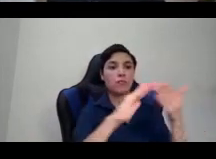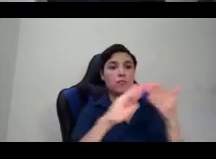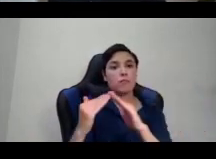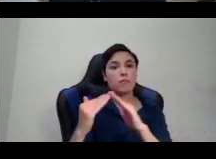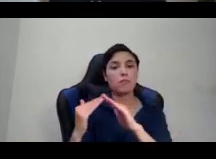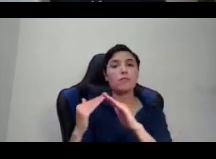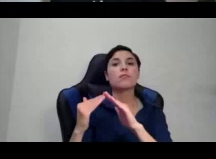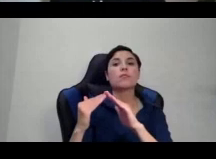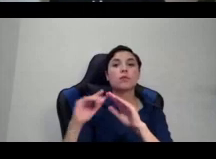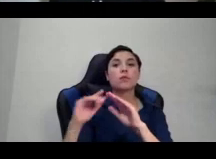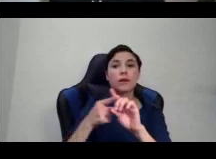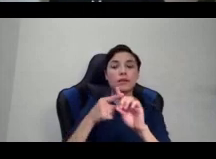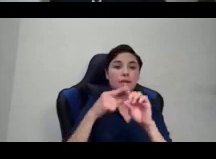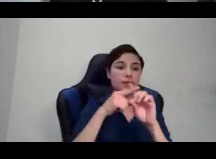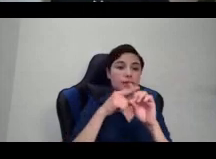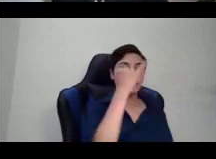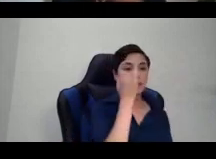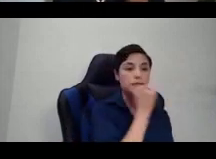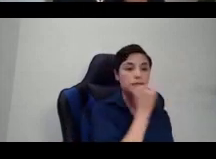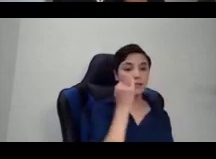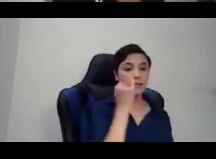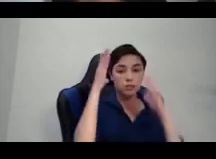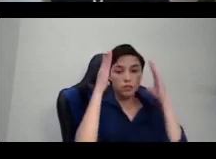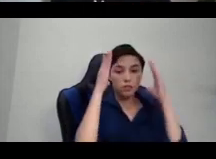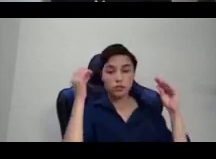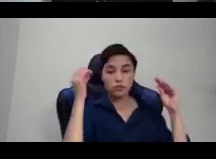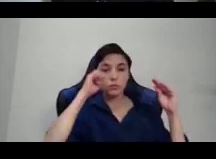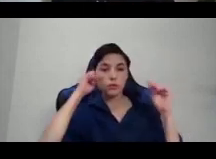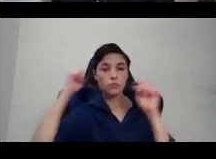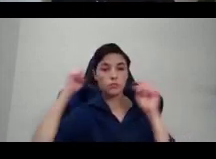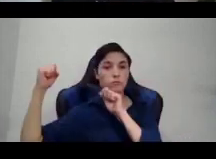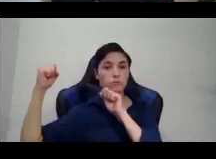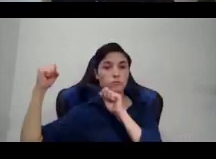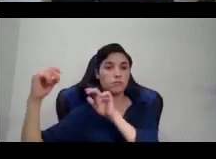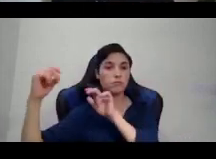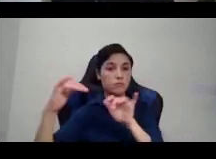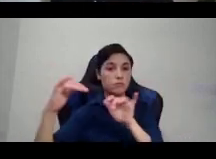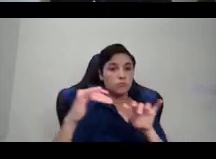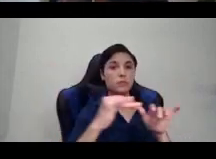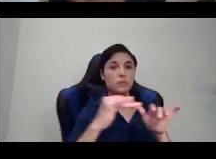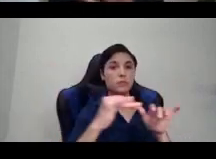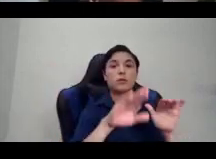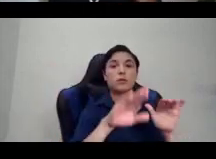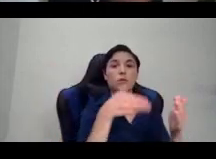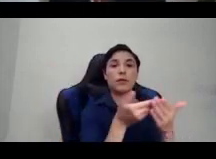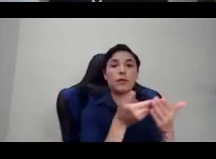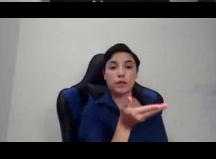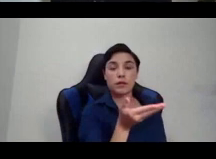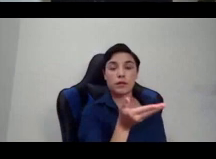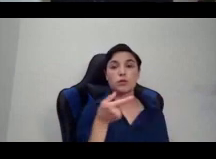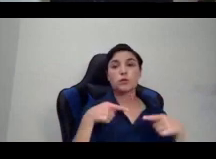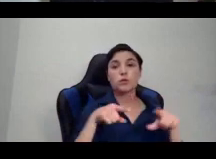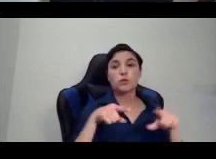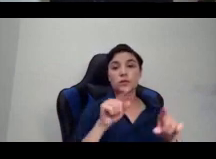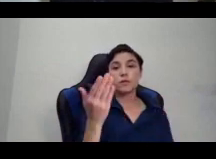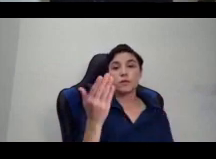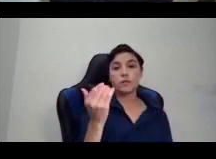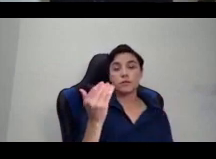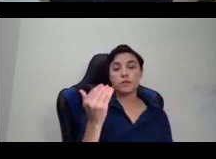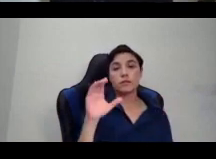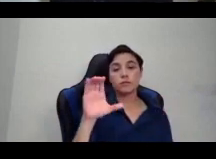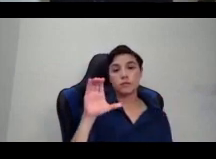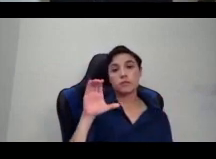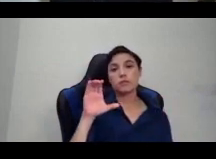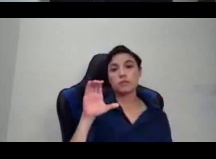arrived in that area in the 1600s. And that what is also true is that they were